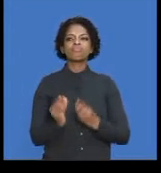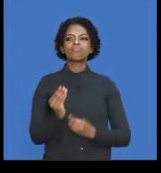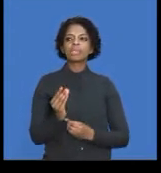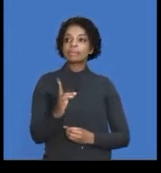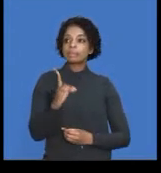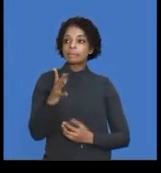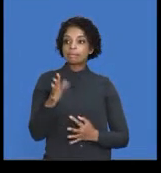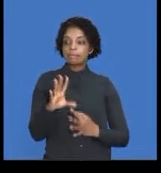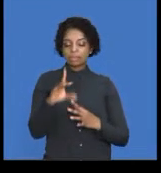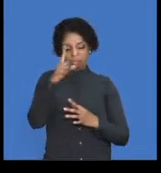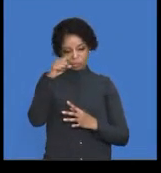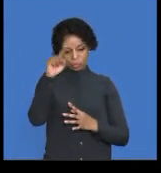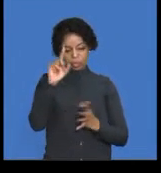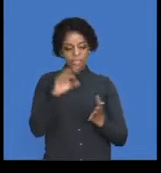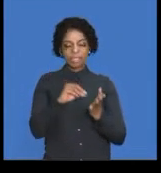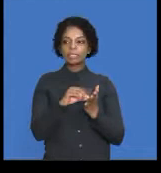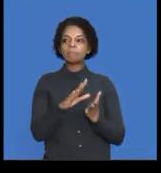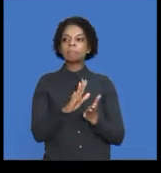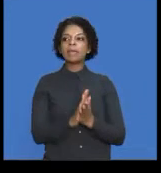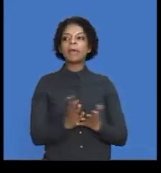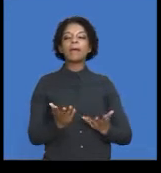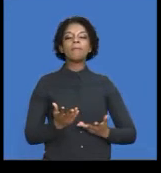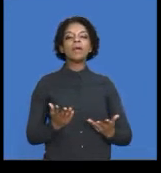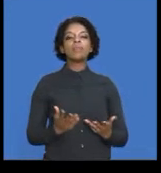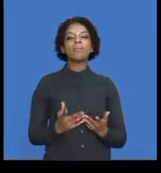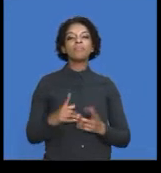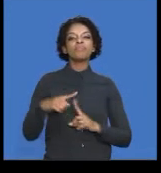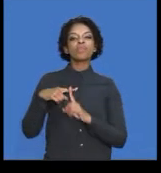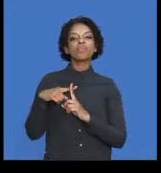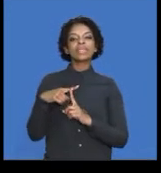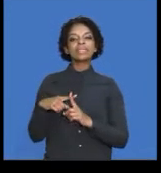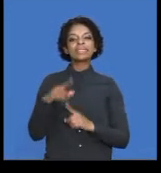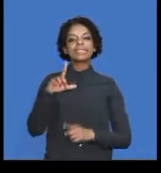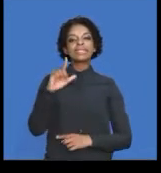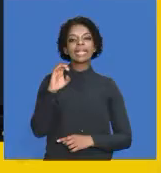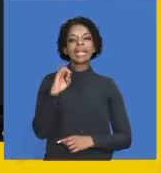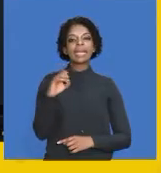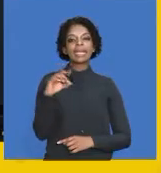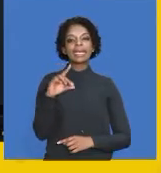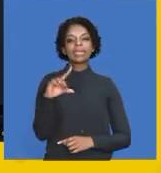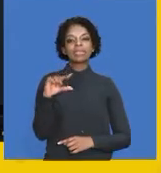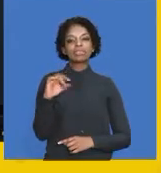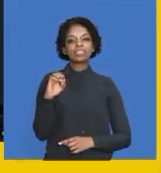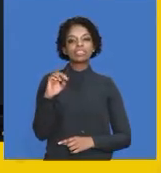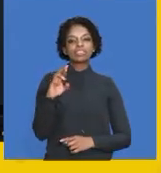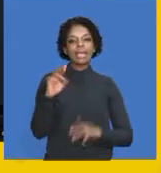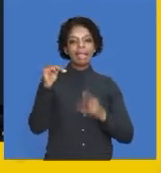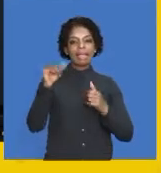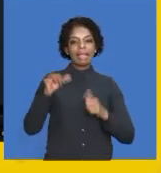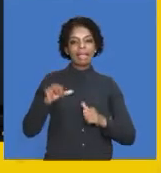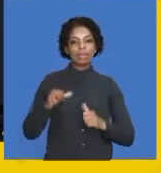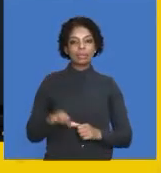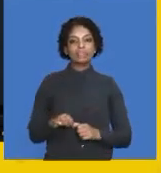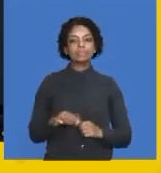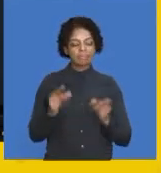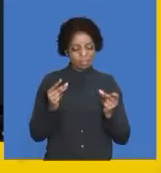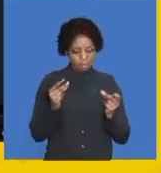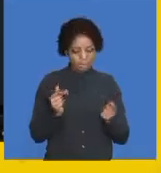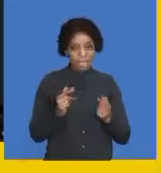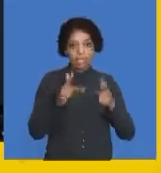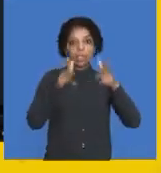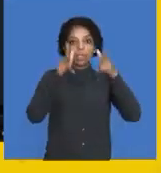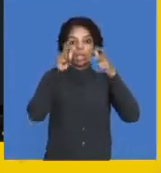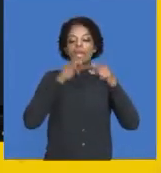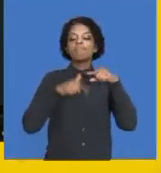ledger account. Right, immediately you are, you can see, the creditor's ledger account is correct.